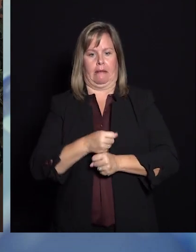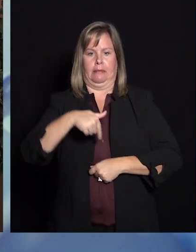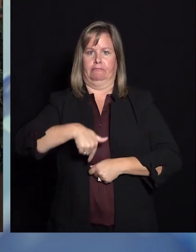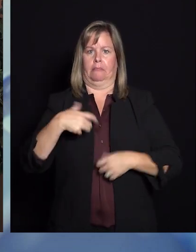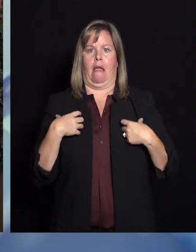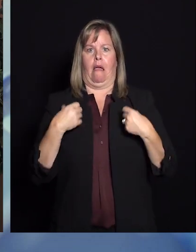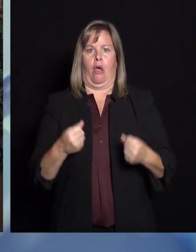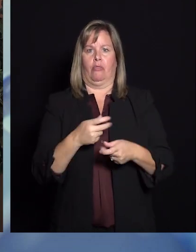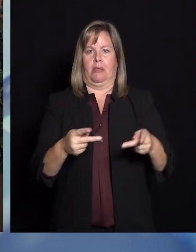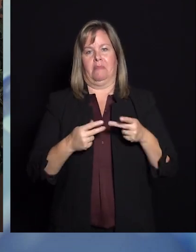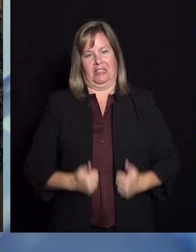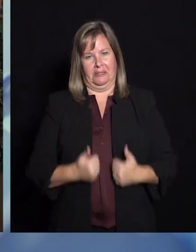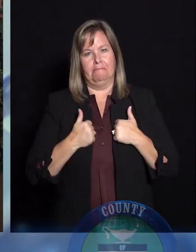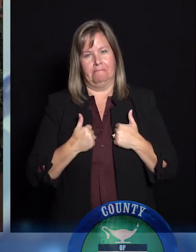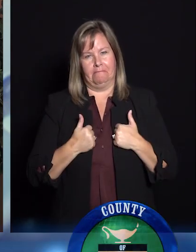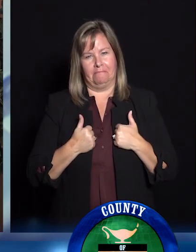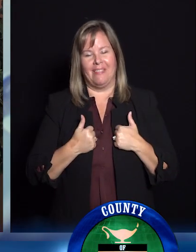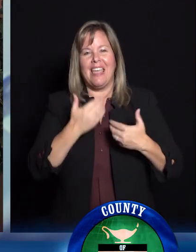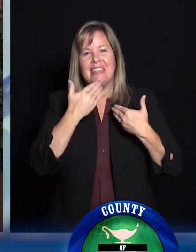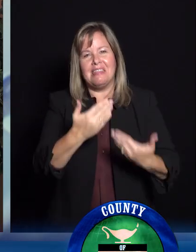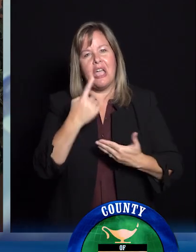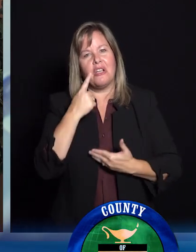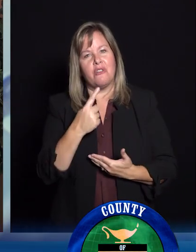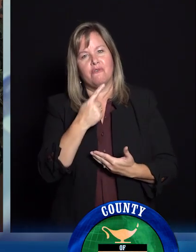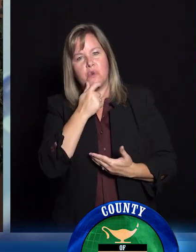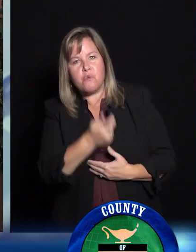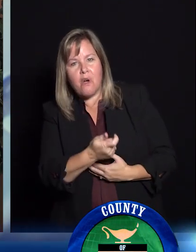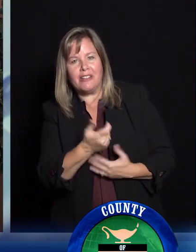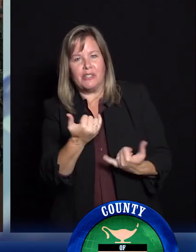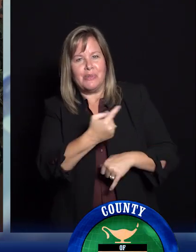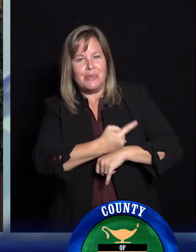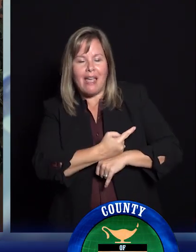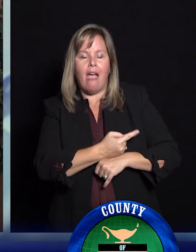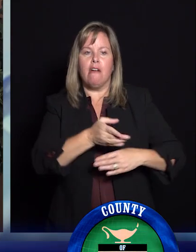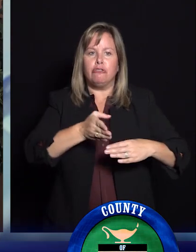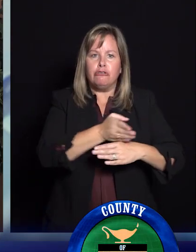Please continue to share and like these updates, and I'll talk to you again very soon.